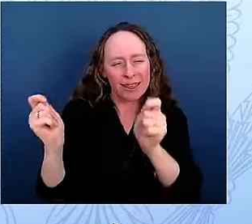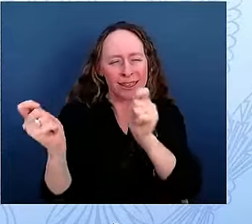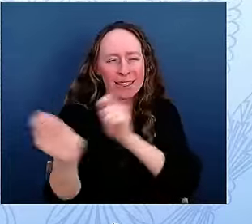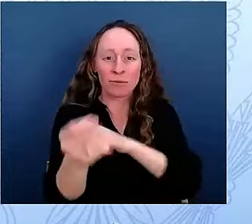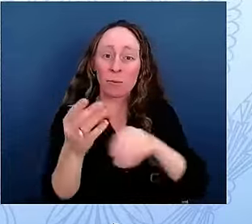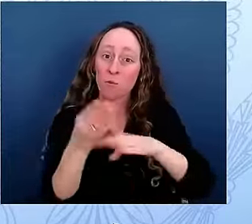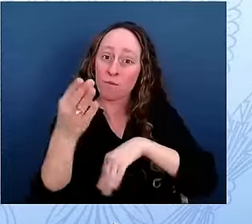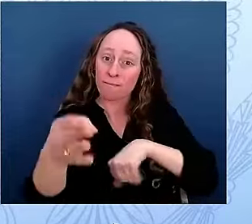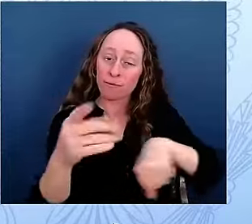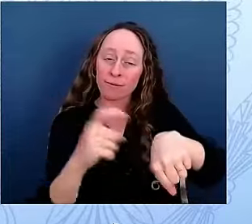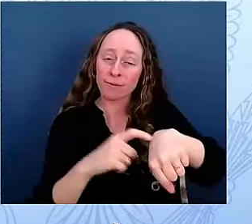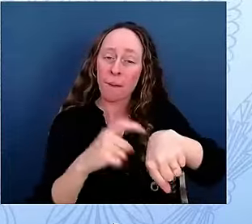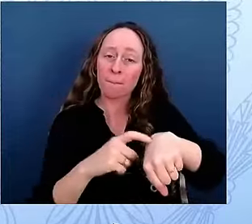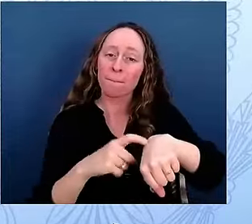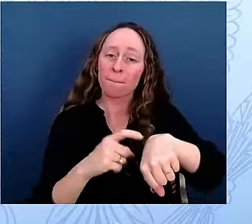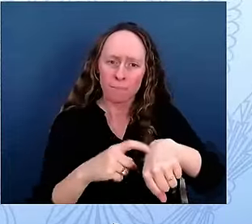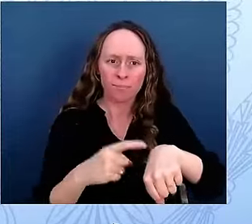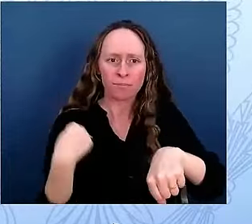diversity of this country.